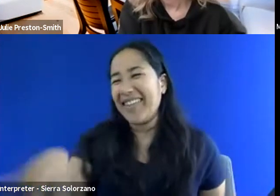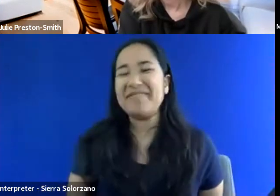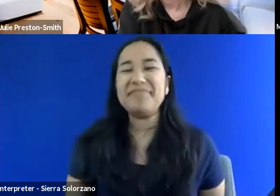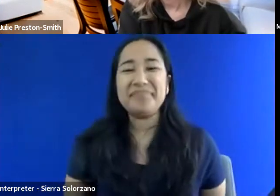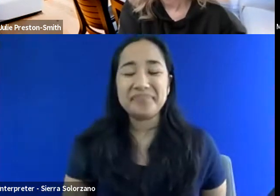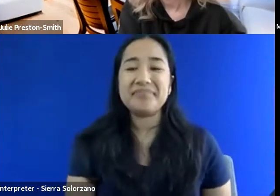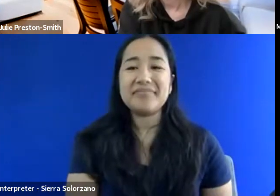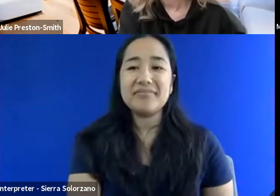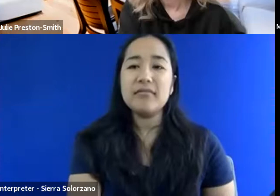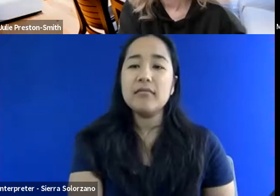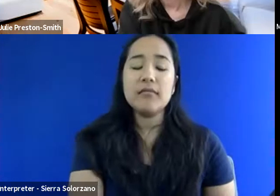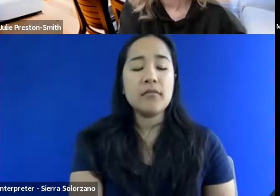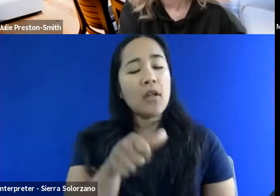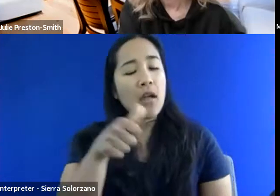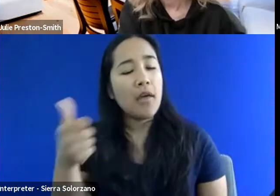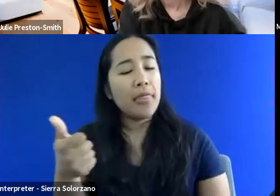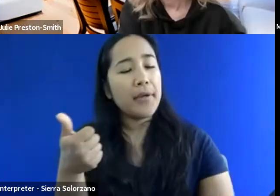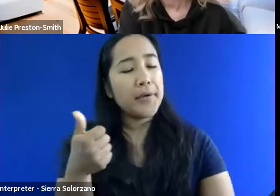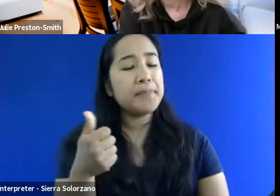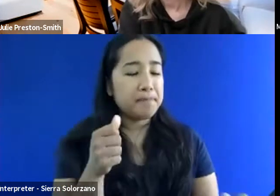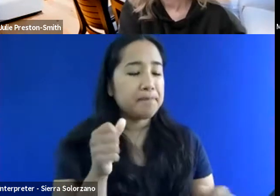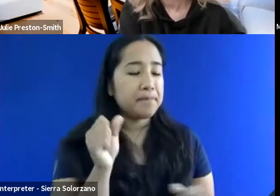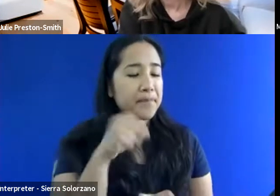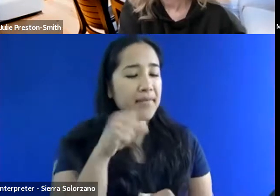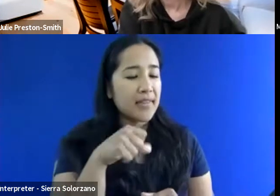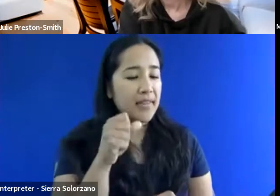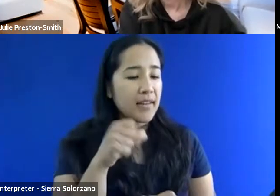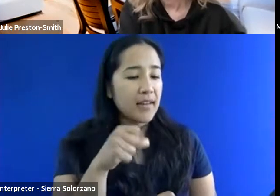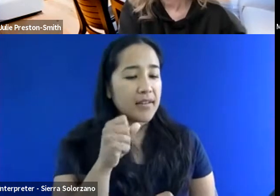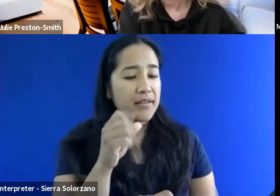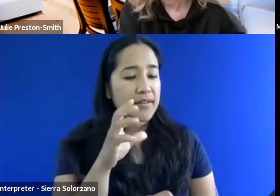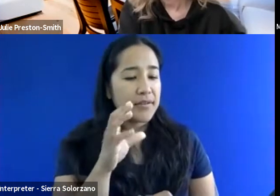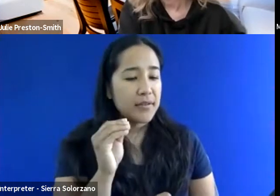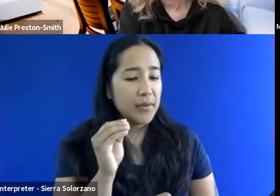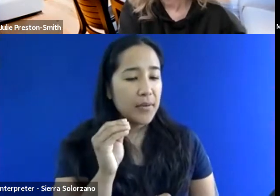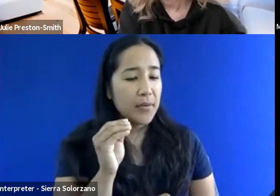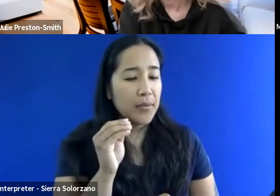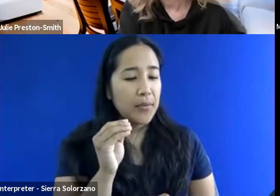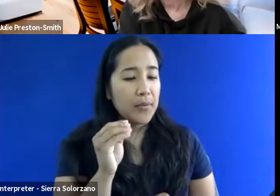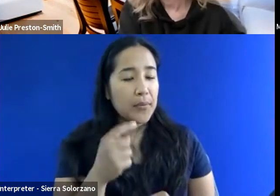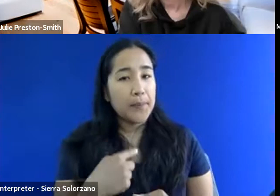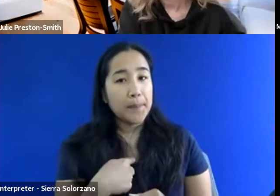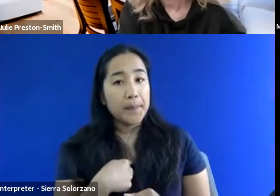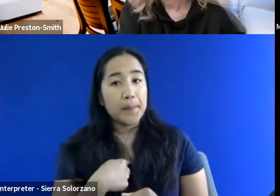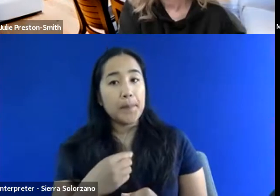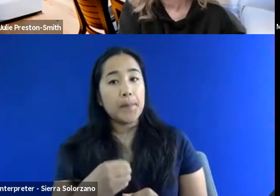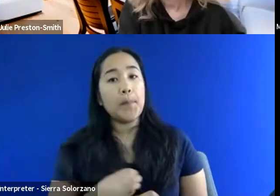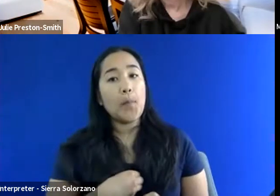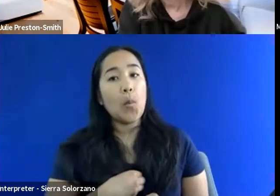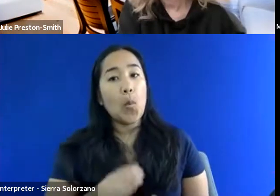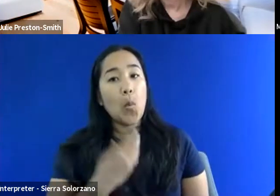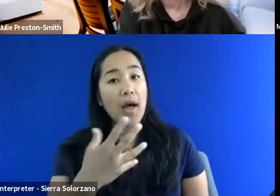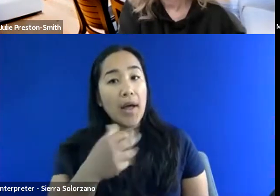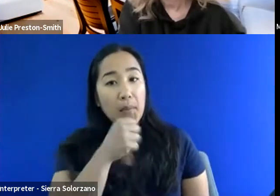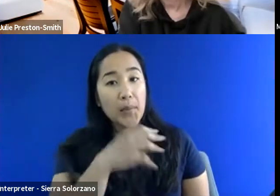Yeah. So there's just the other things you have to take. Yeah. You, so you hit the nail on the head too. So I'm a white woman and